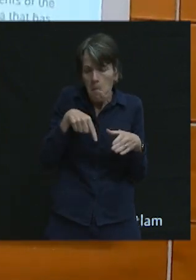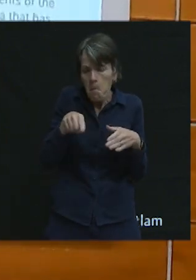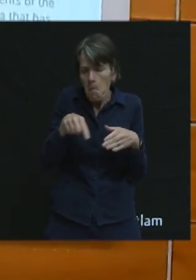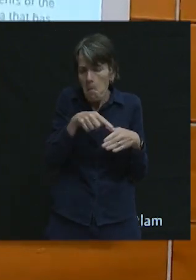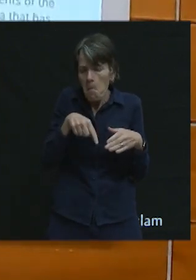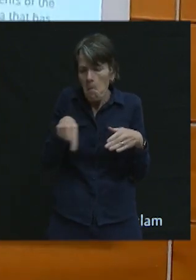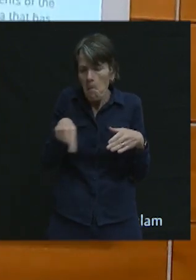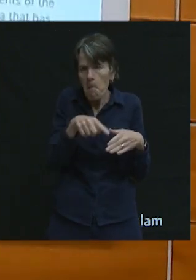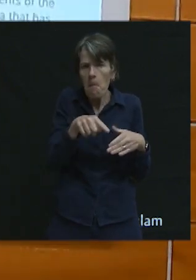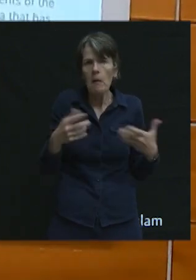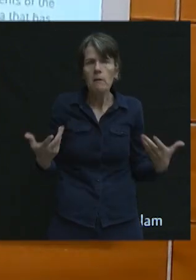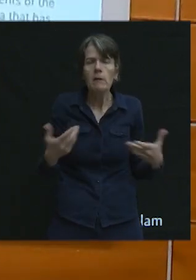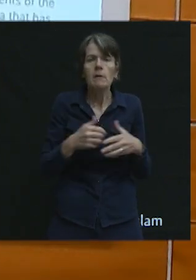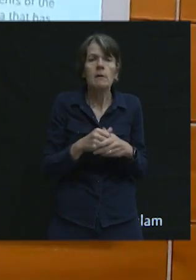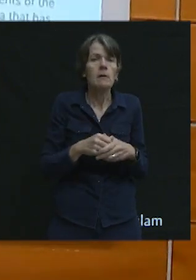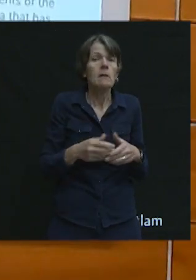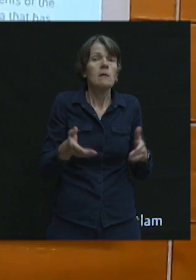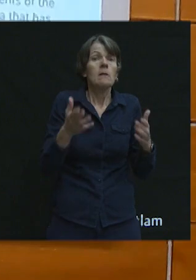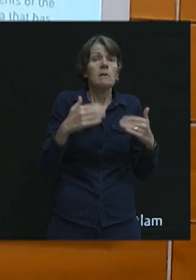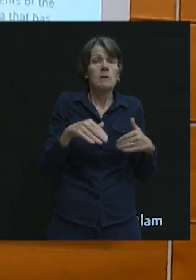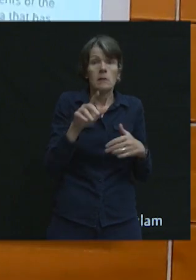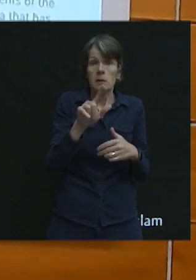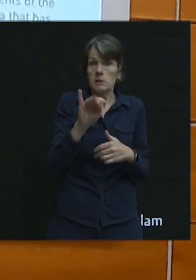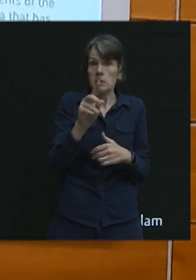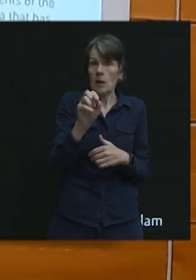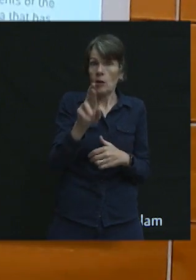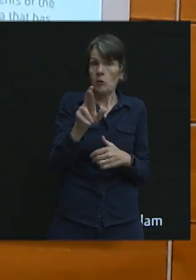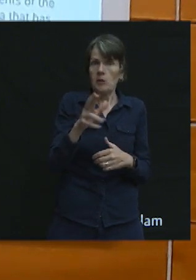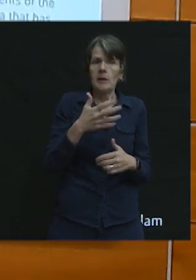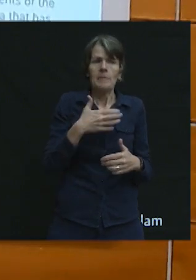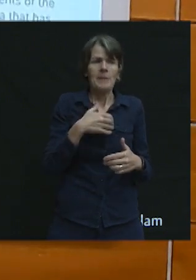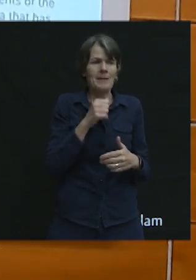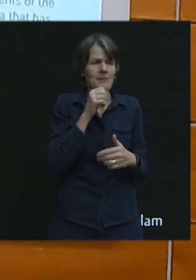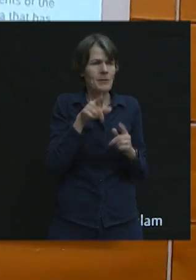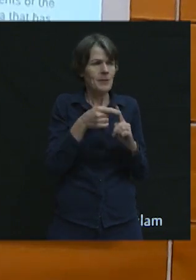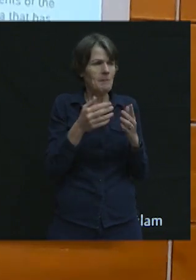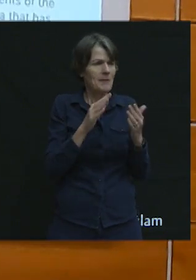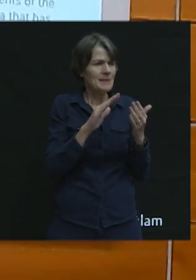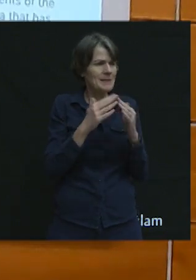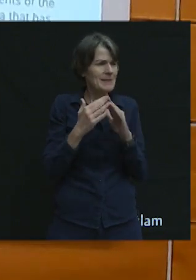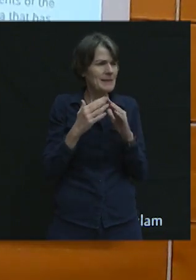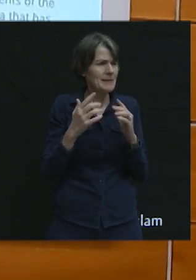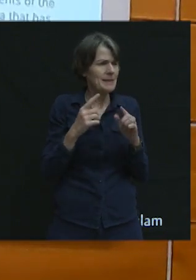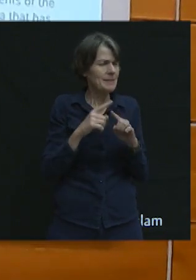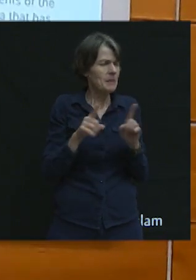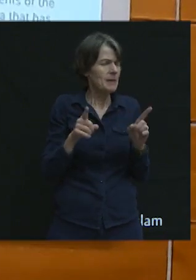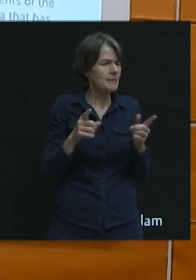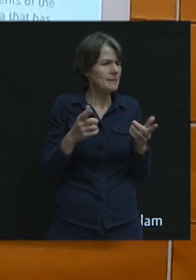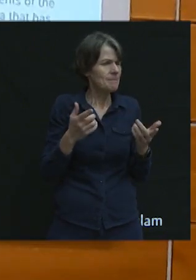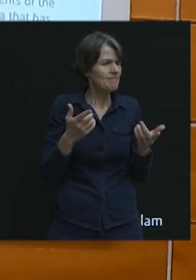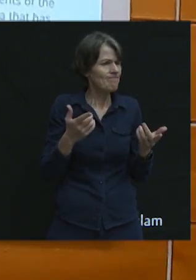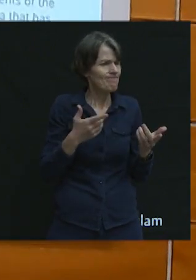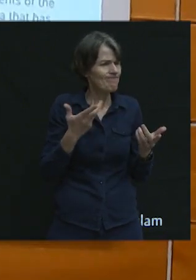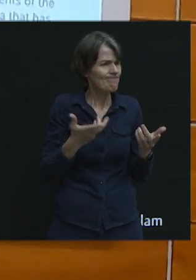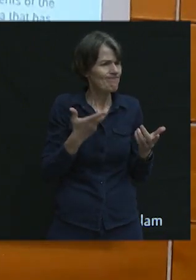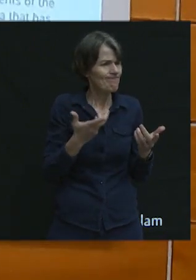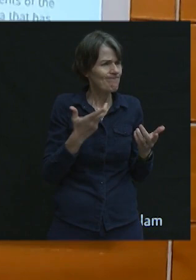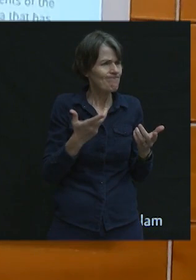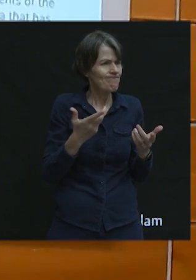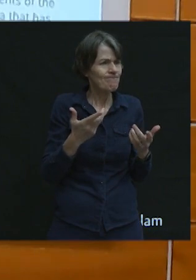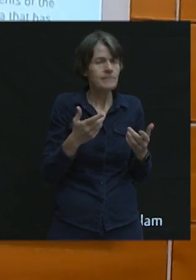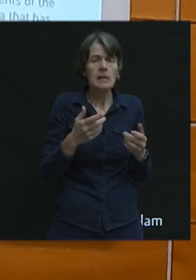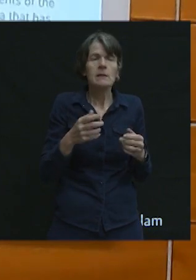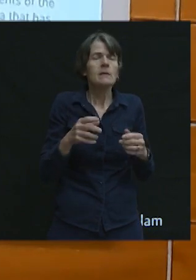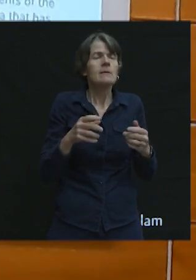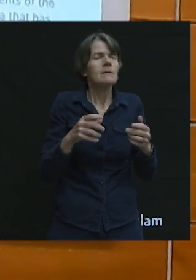Mine's not necessarily a city, but I think it's more maybe a heads up. And as a